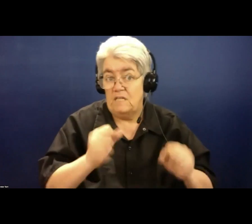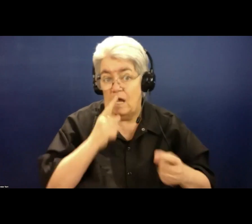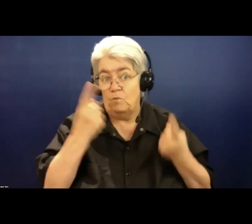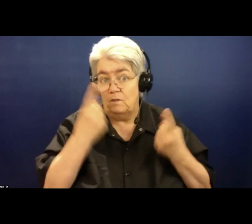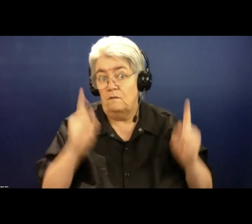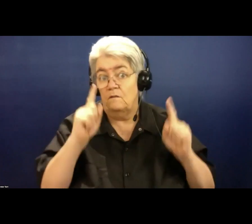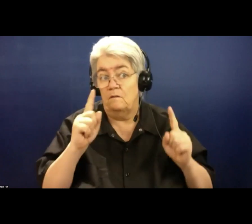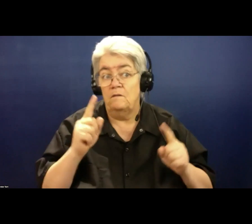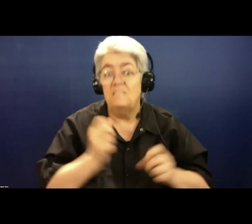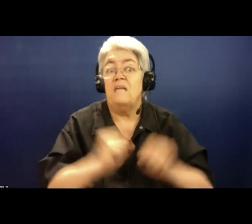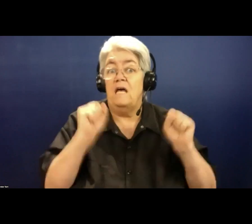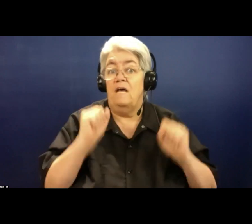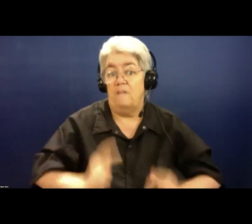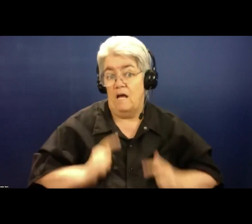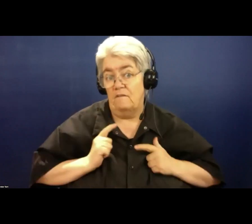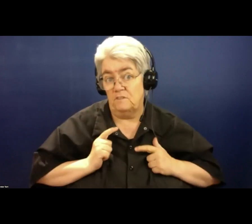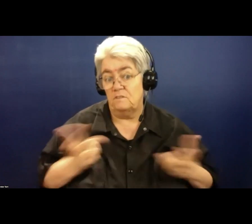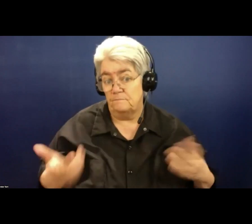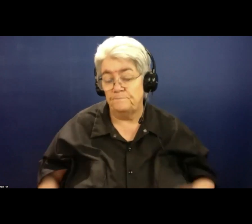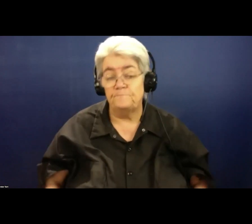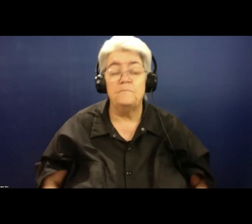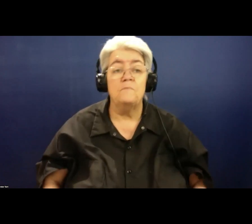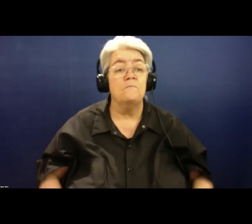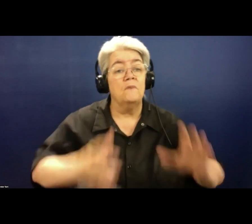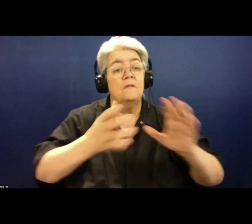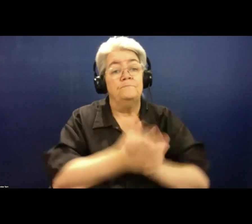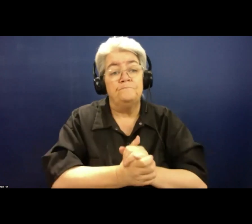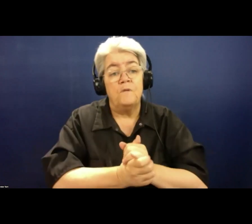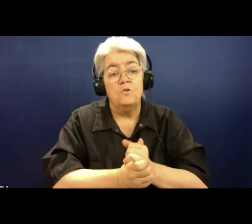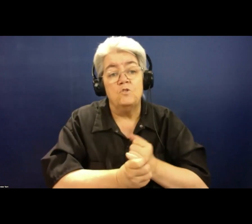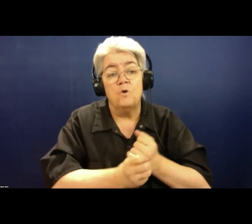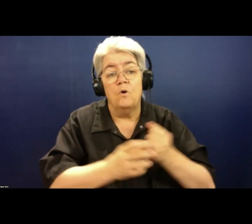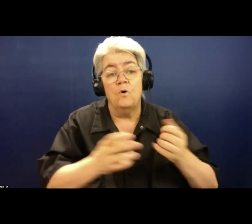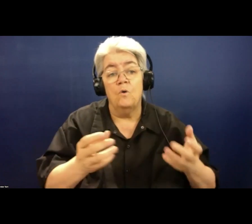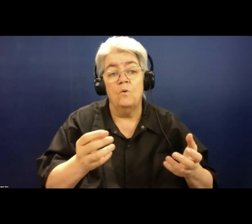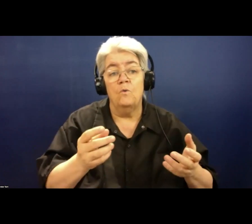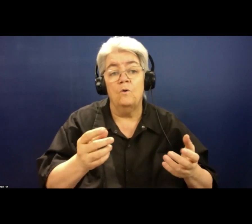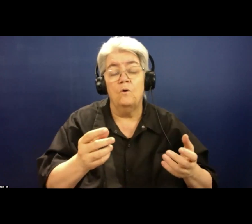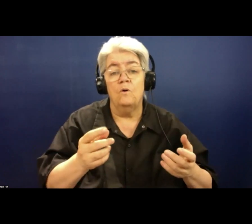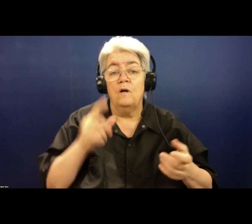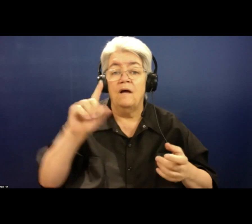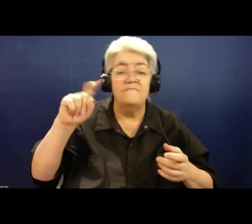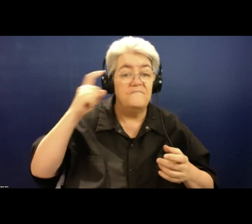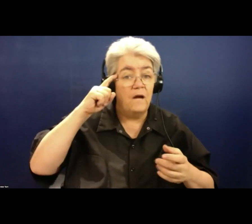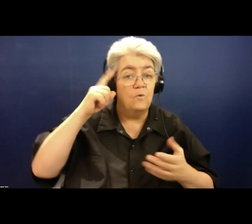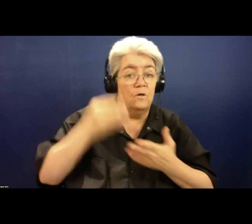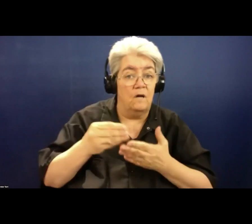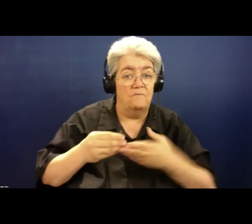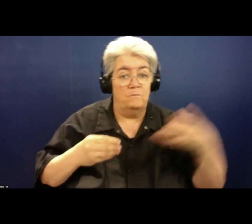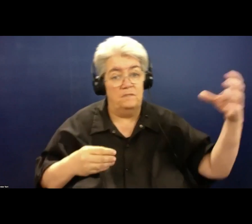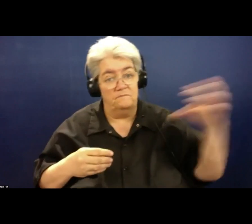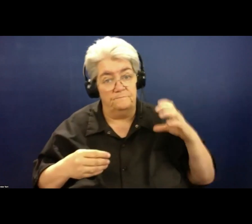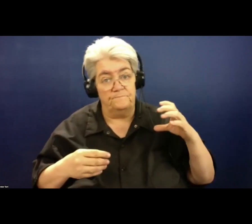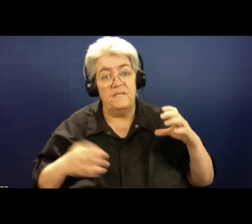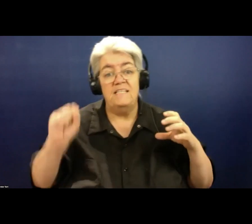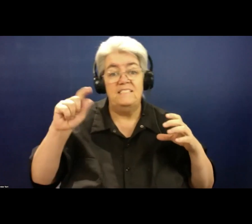save as many lives along the way. So we have, we're funded by federal government, by state government. We're funded by